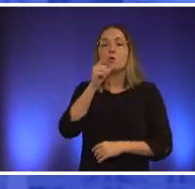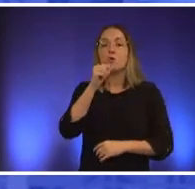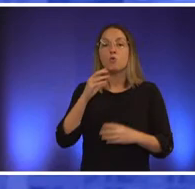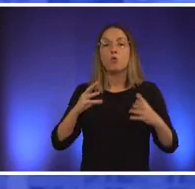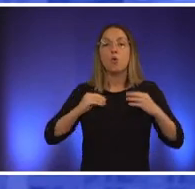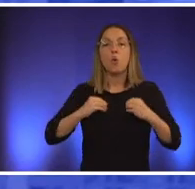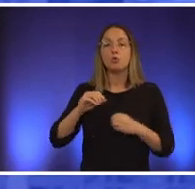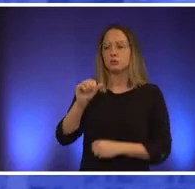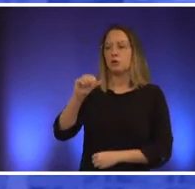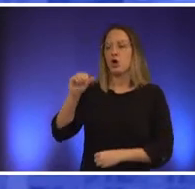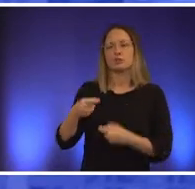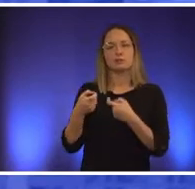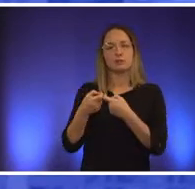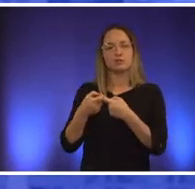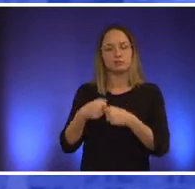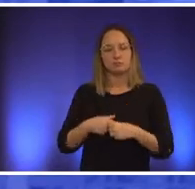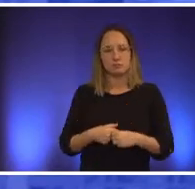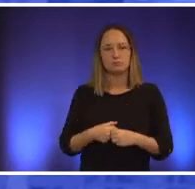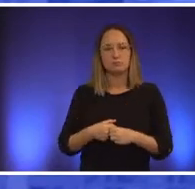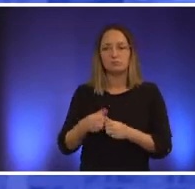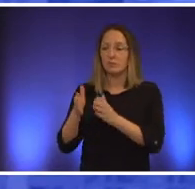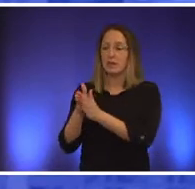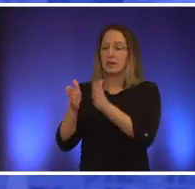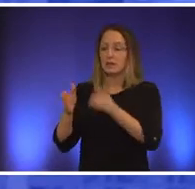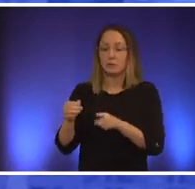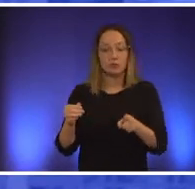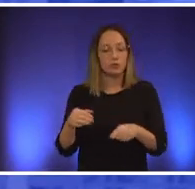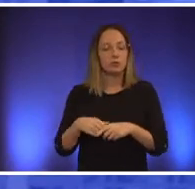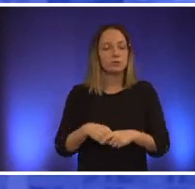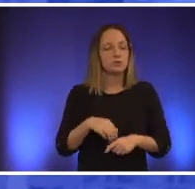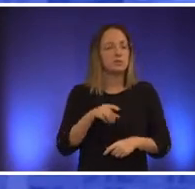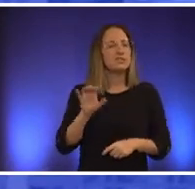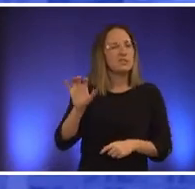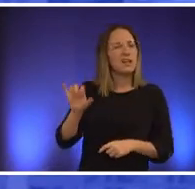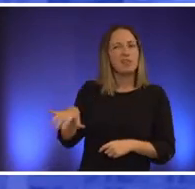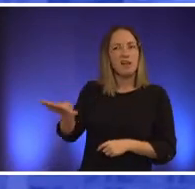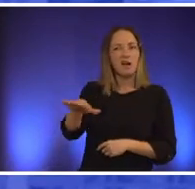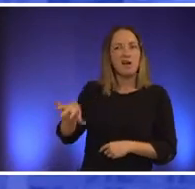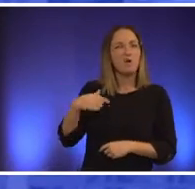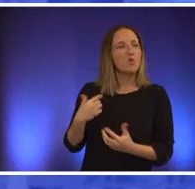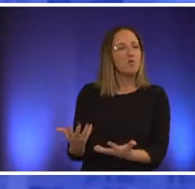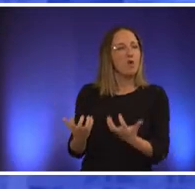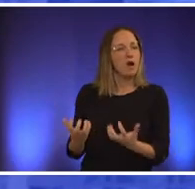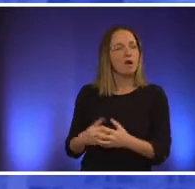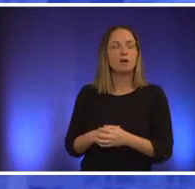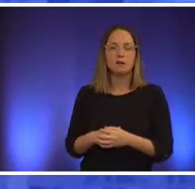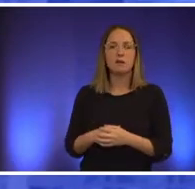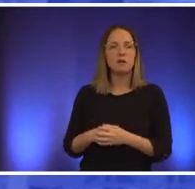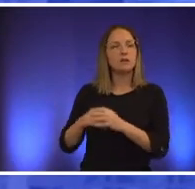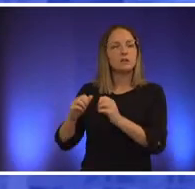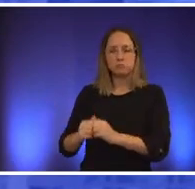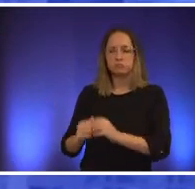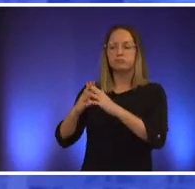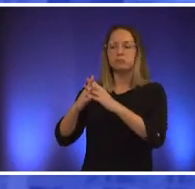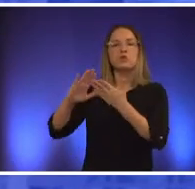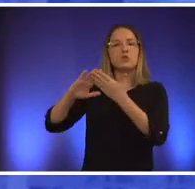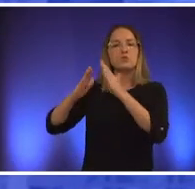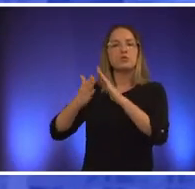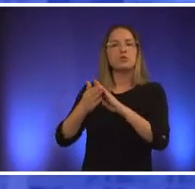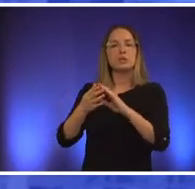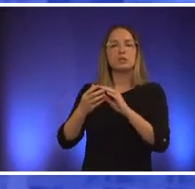and the neighbors said you know this is this is something that we want we want to build community in a different way